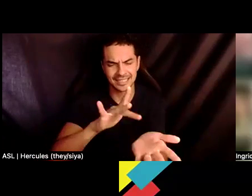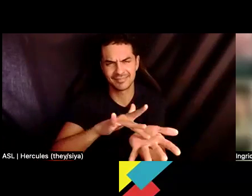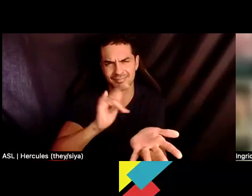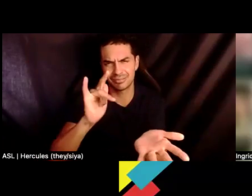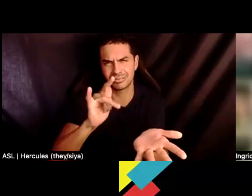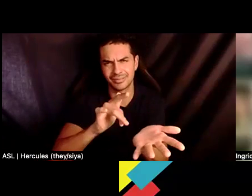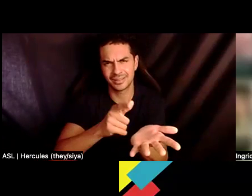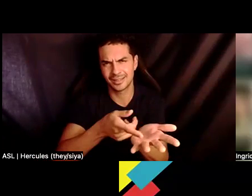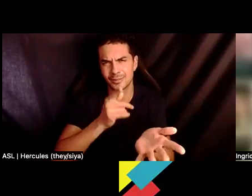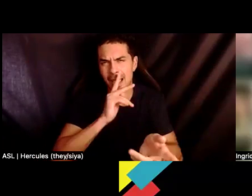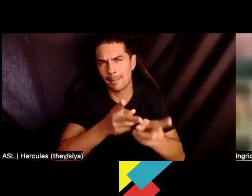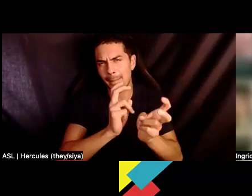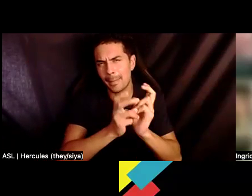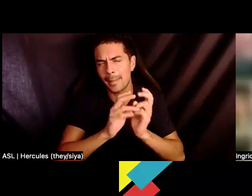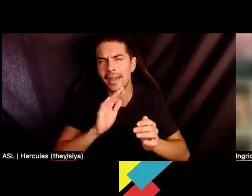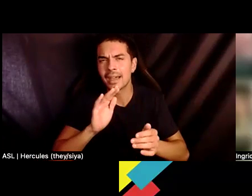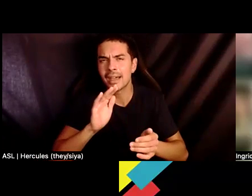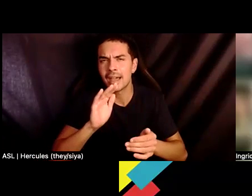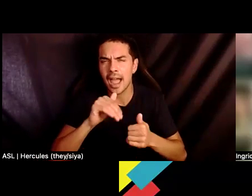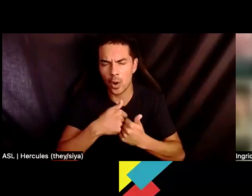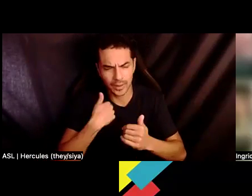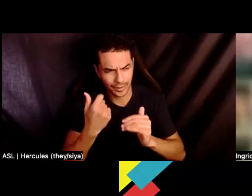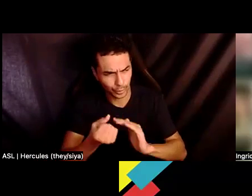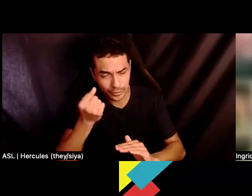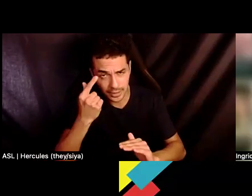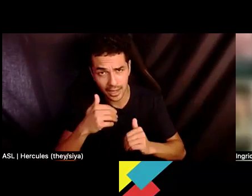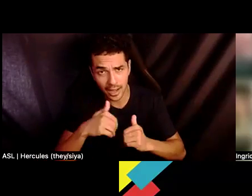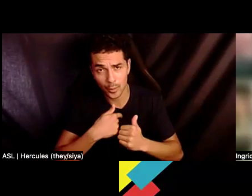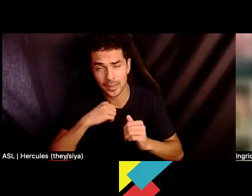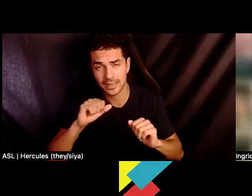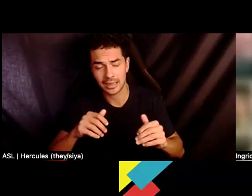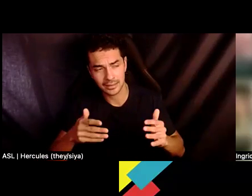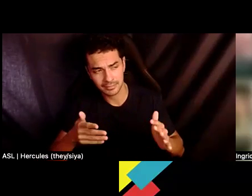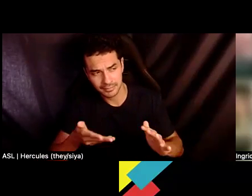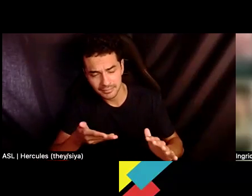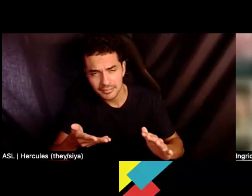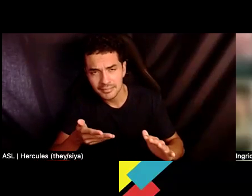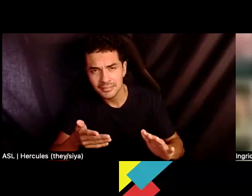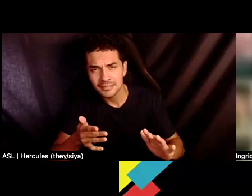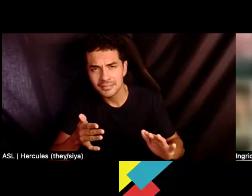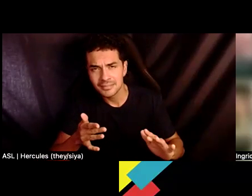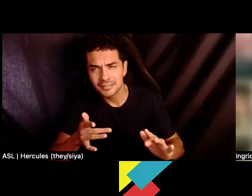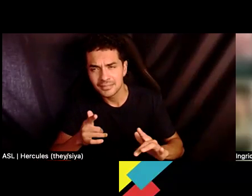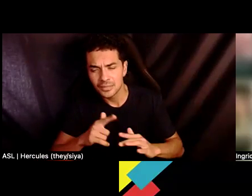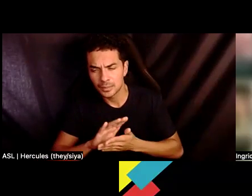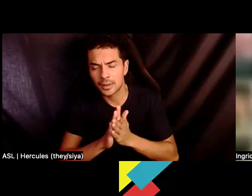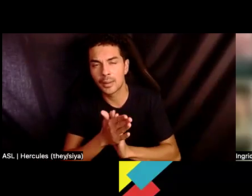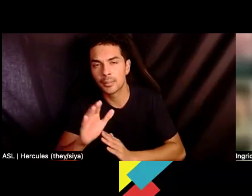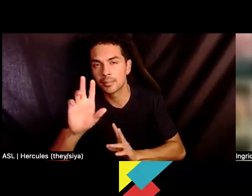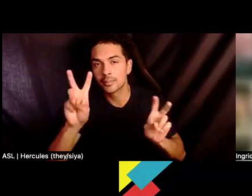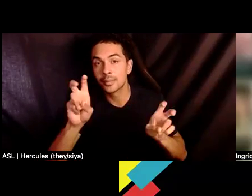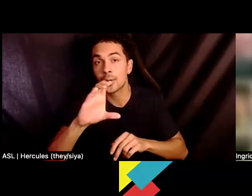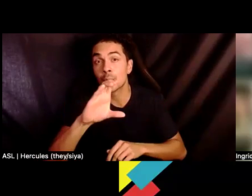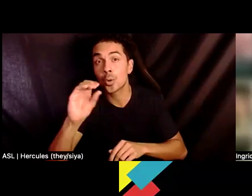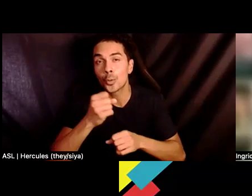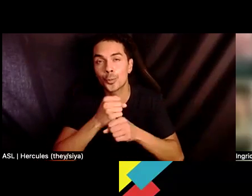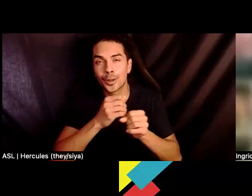um, in order to understand why and how we need to, um, to be co-creators of these tools